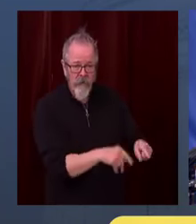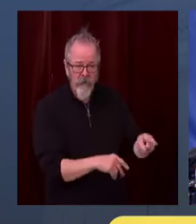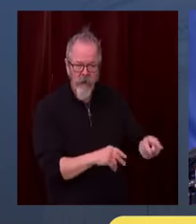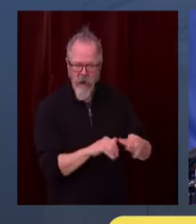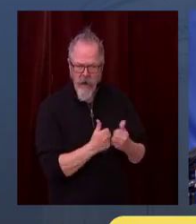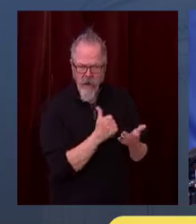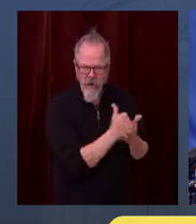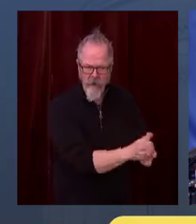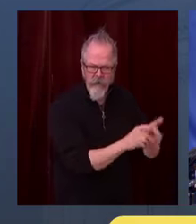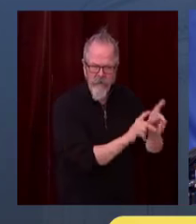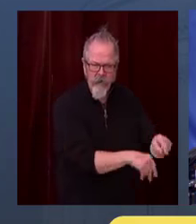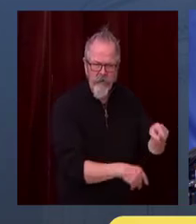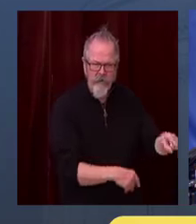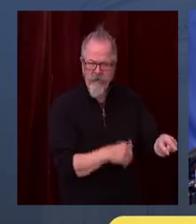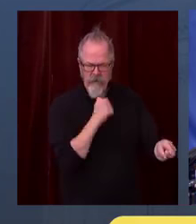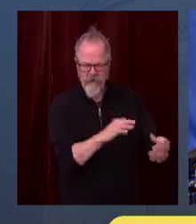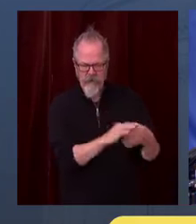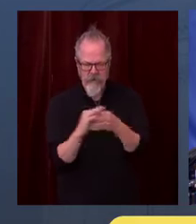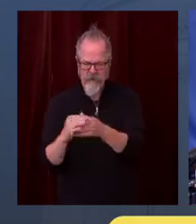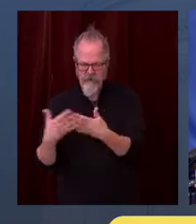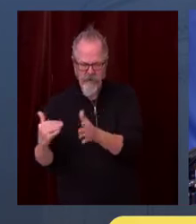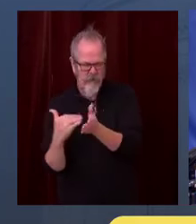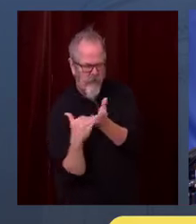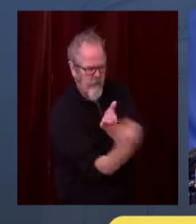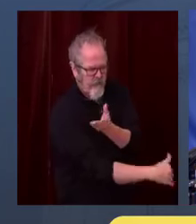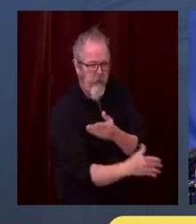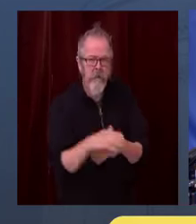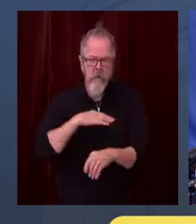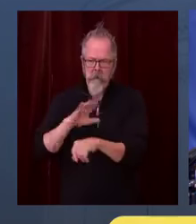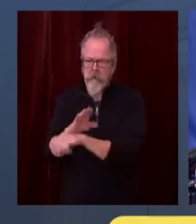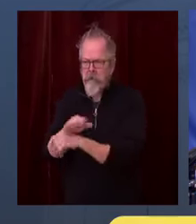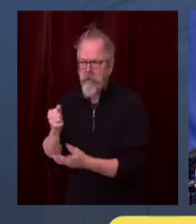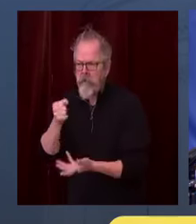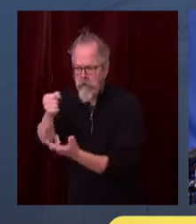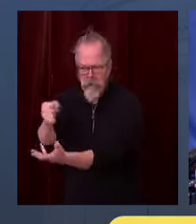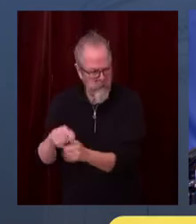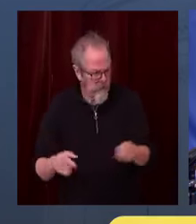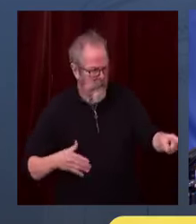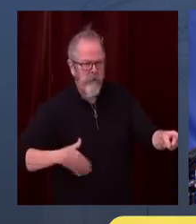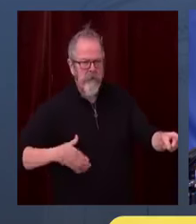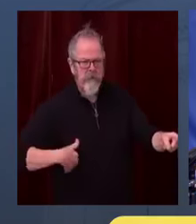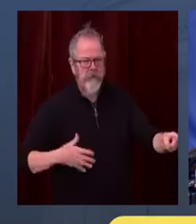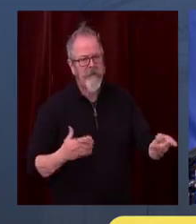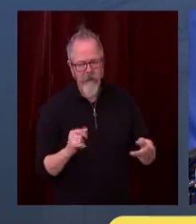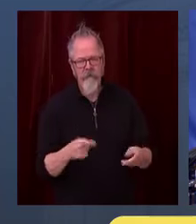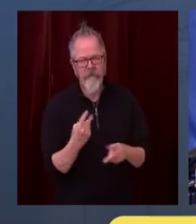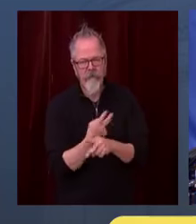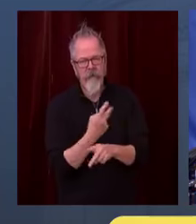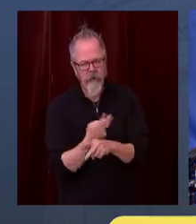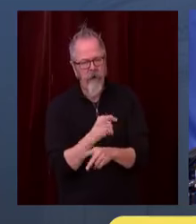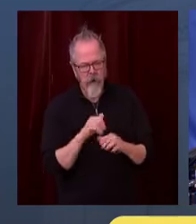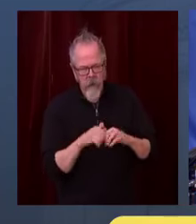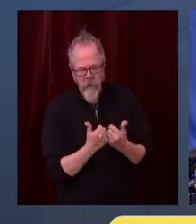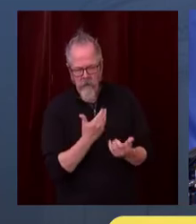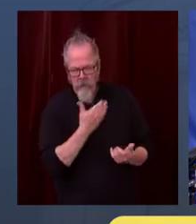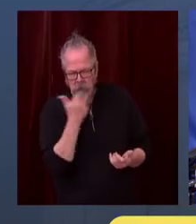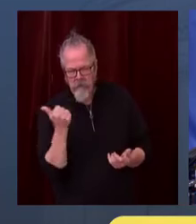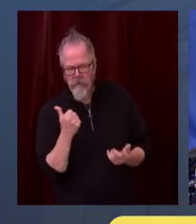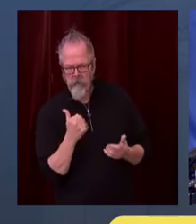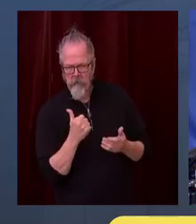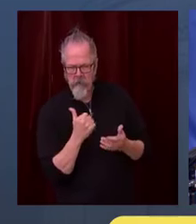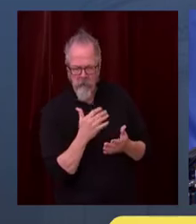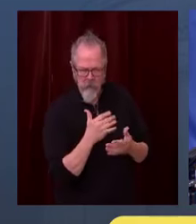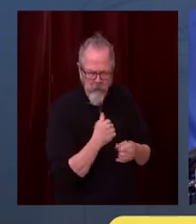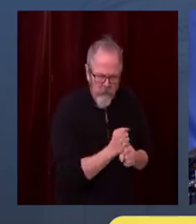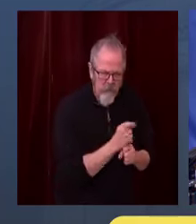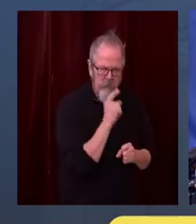consider other measures of providing safety nets for these families with nutrition assistance. As you know, we've extended the eviction